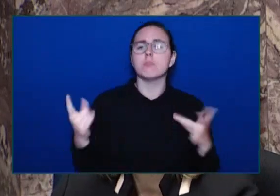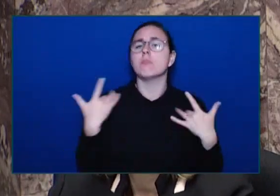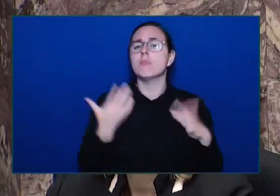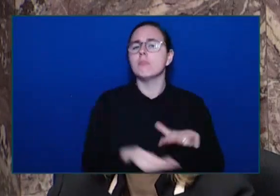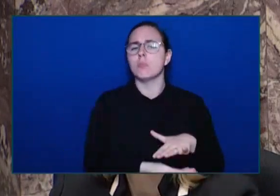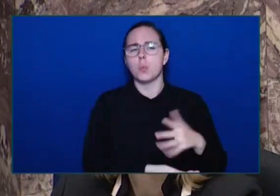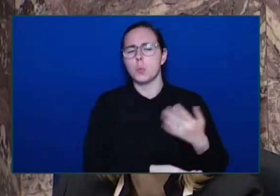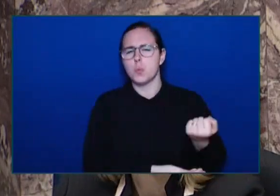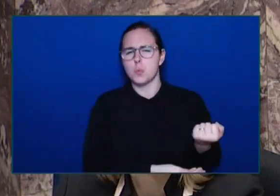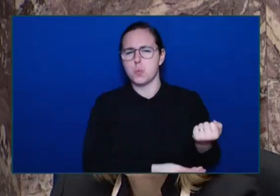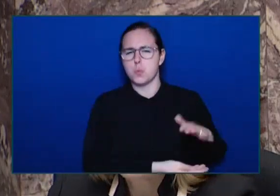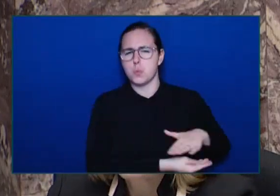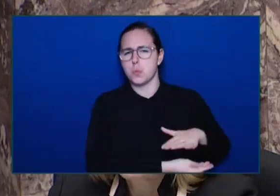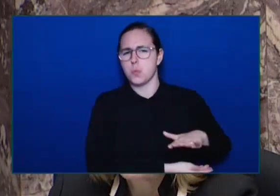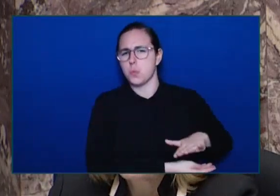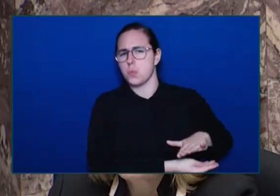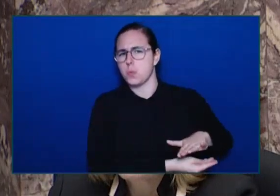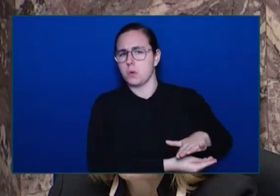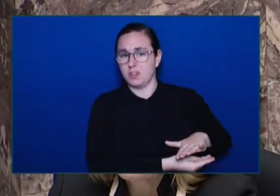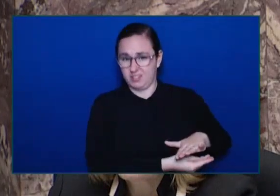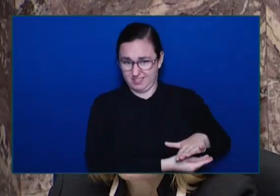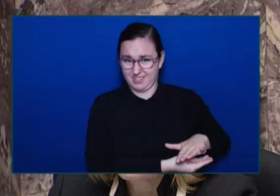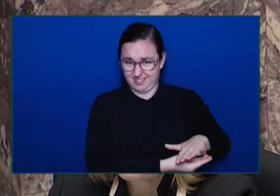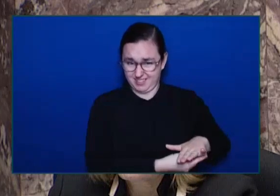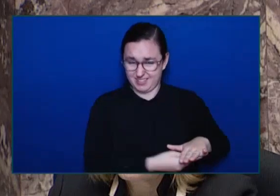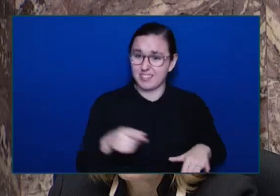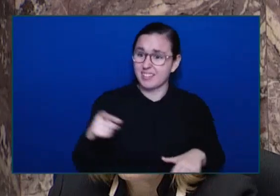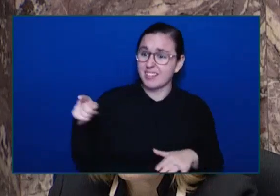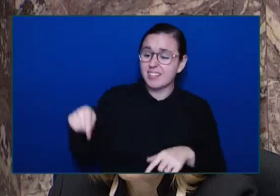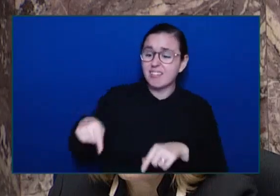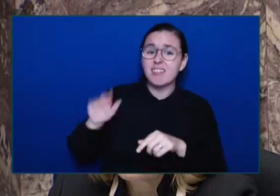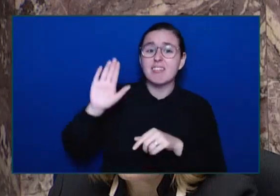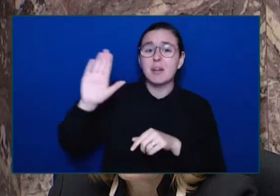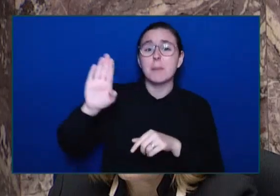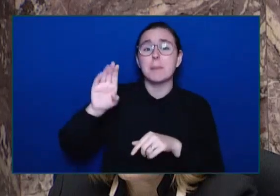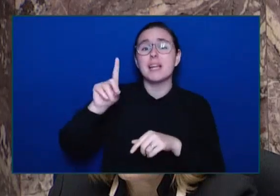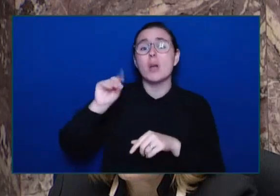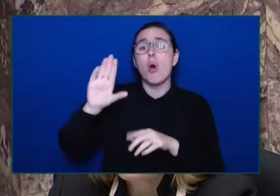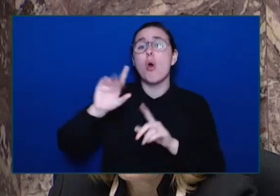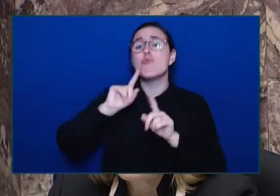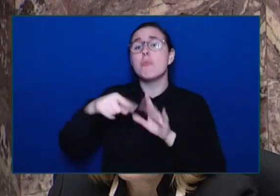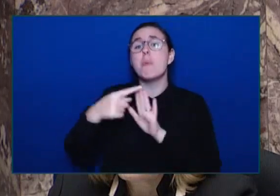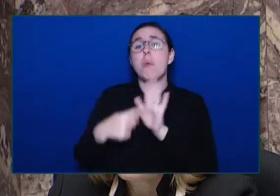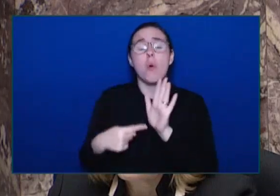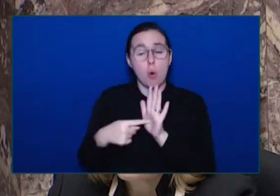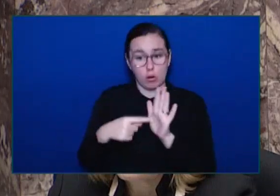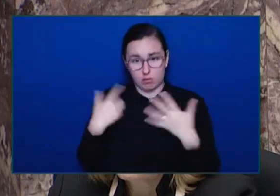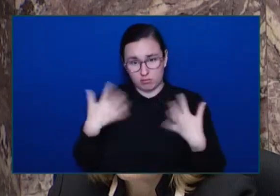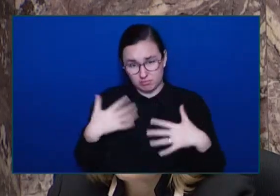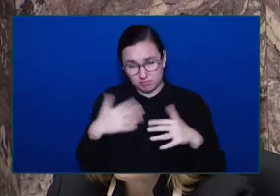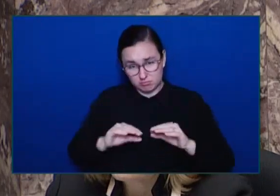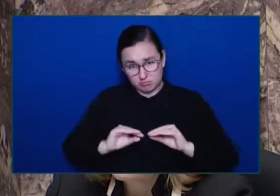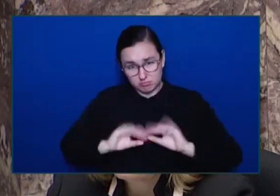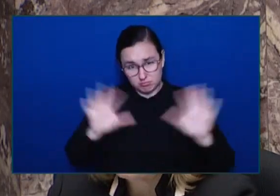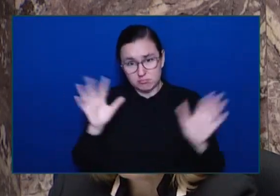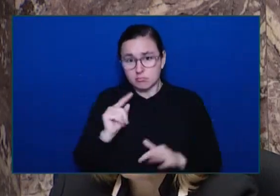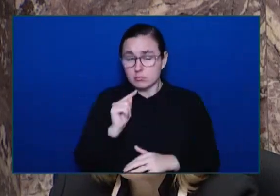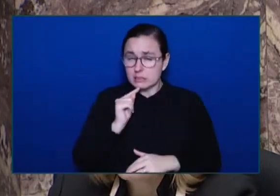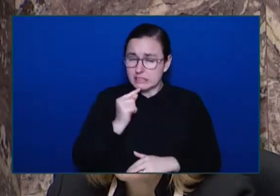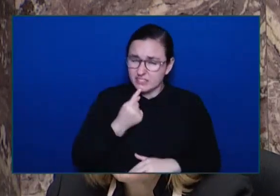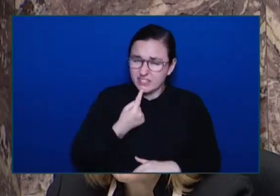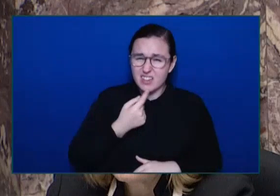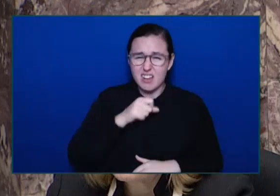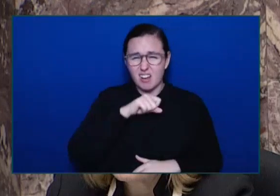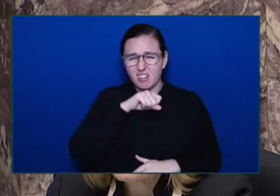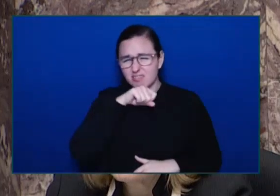organisational mismanagement At BC Housing and Atira FOI documents show A massive spike In